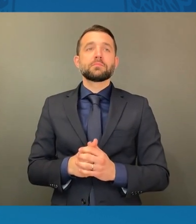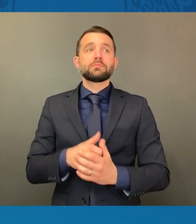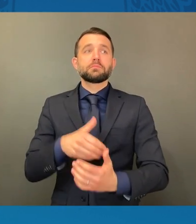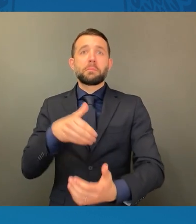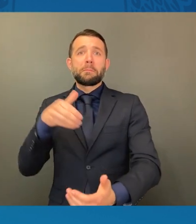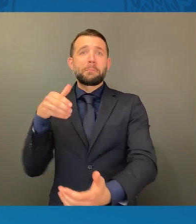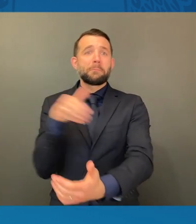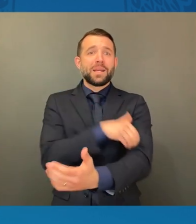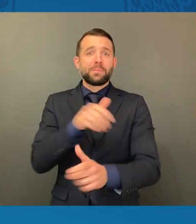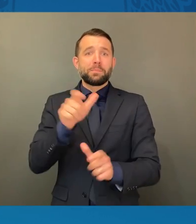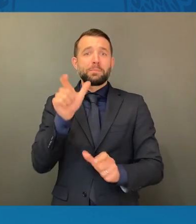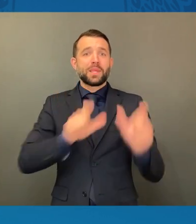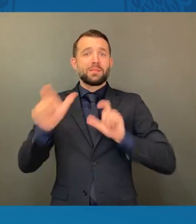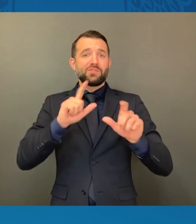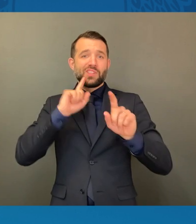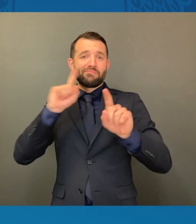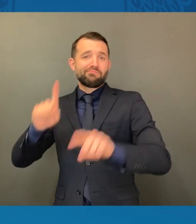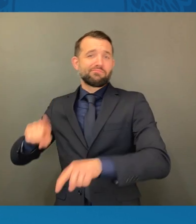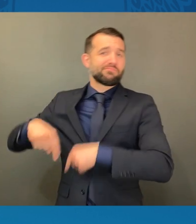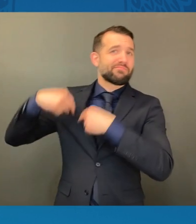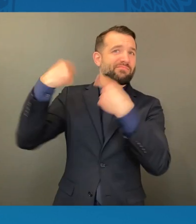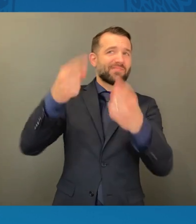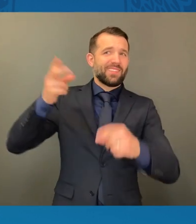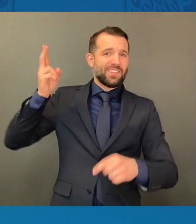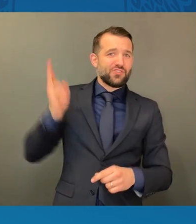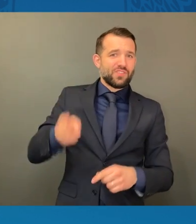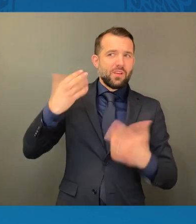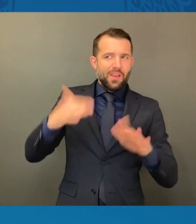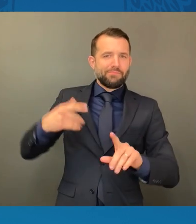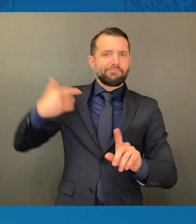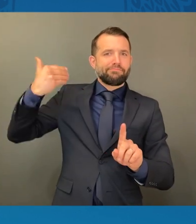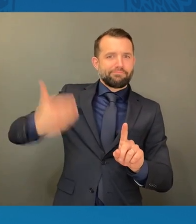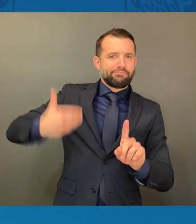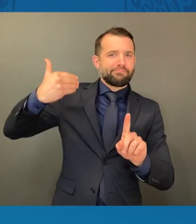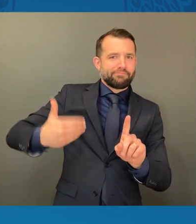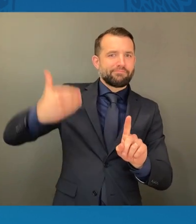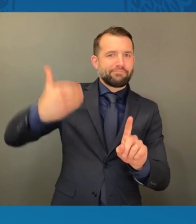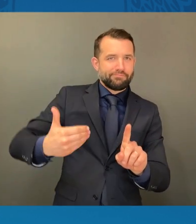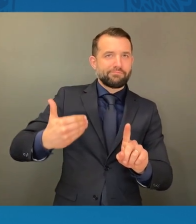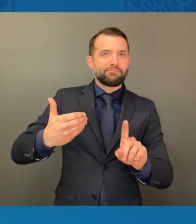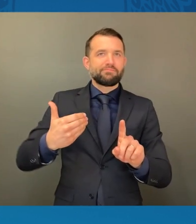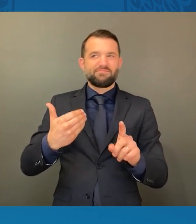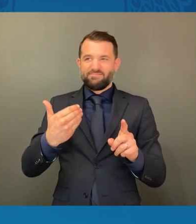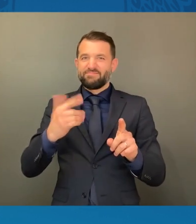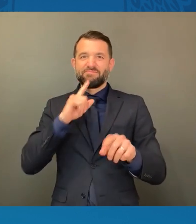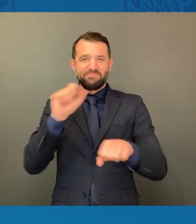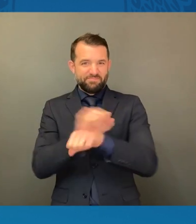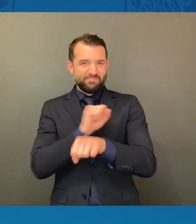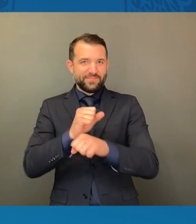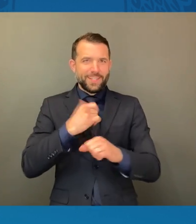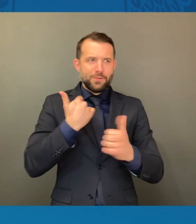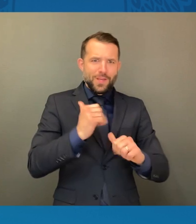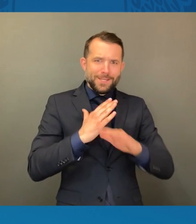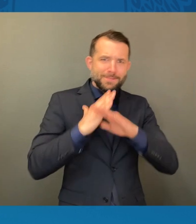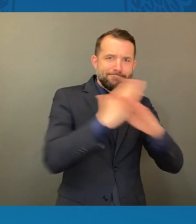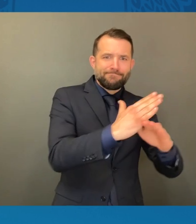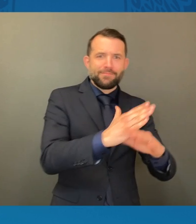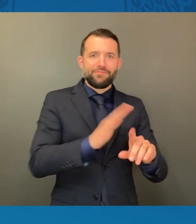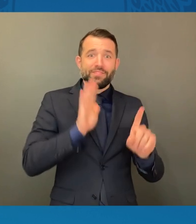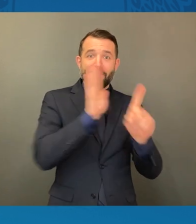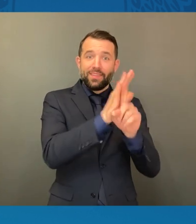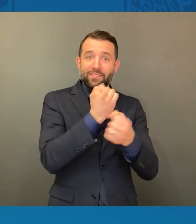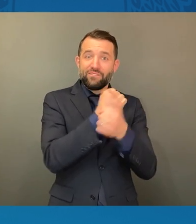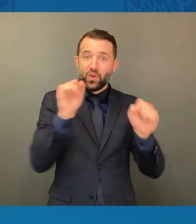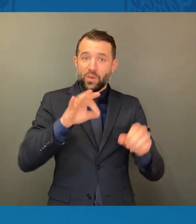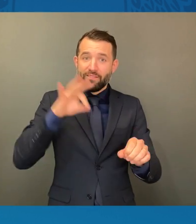our nation's history, they launched an assault on the freedom to vote. Across the country,